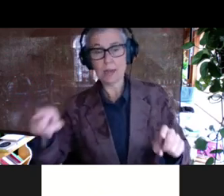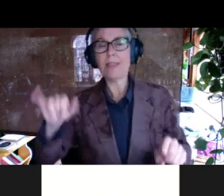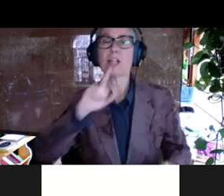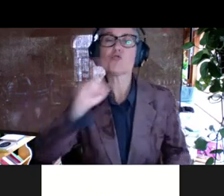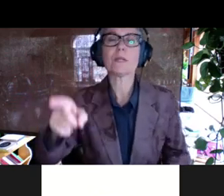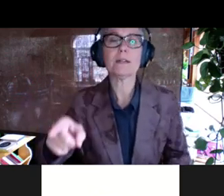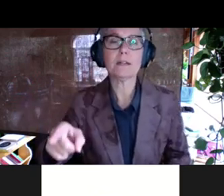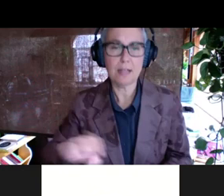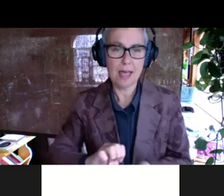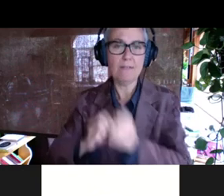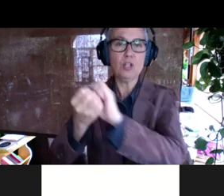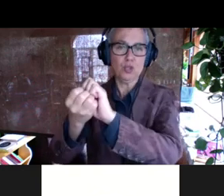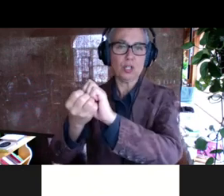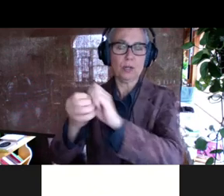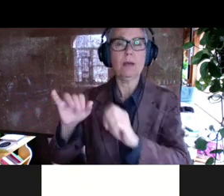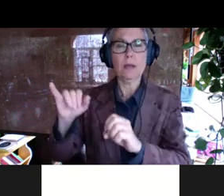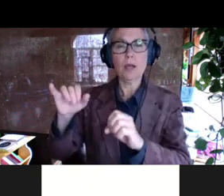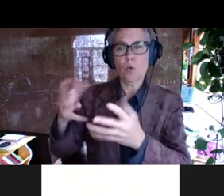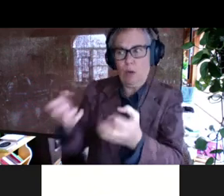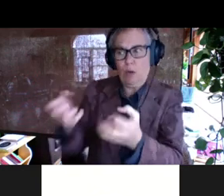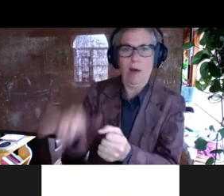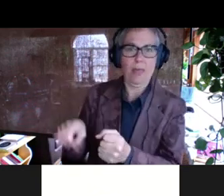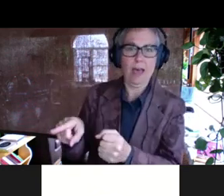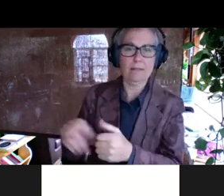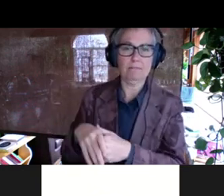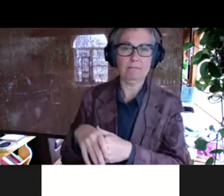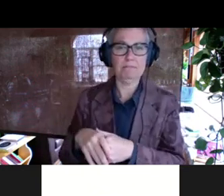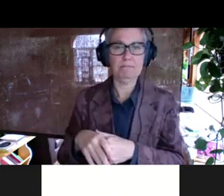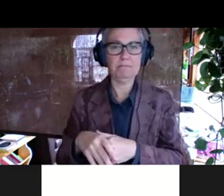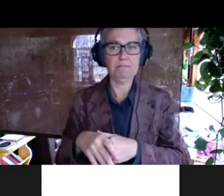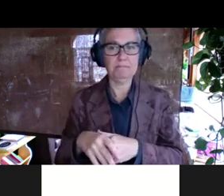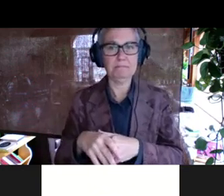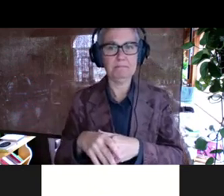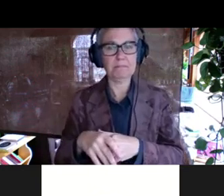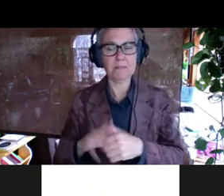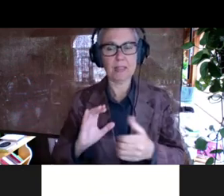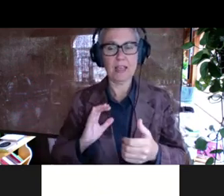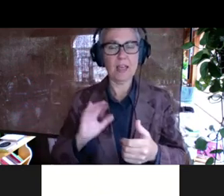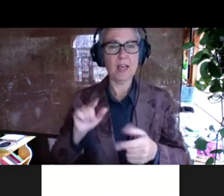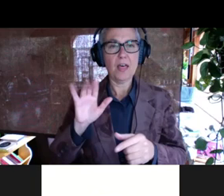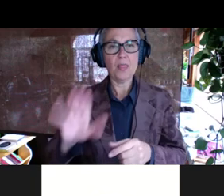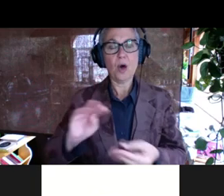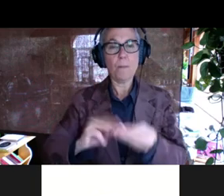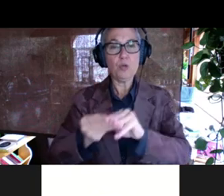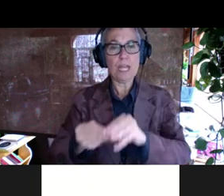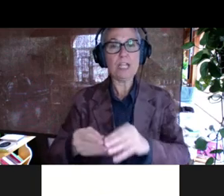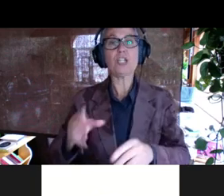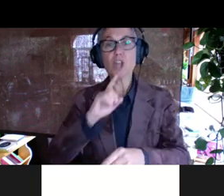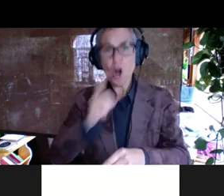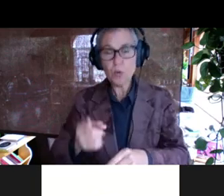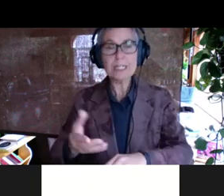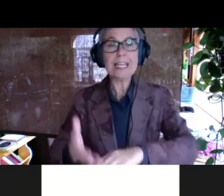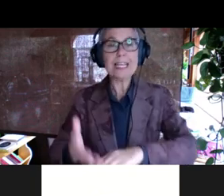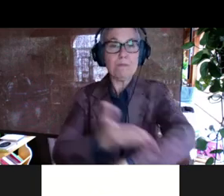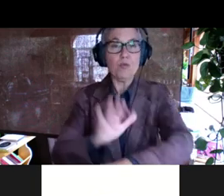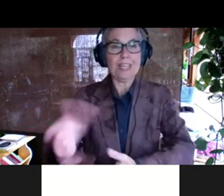evolutions are, are things we actually want, um, are mutations that are serving to improve its interaction with boc-lysine